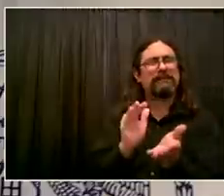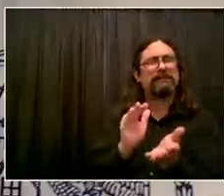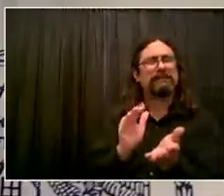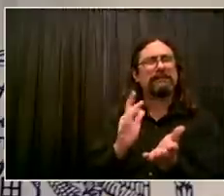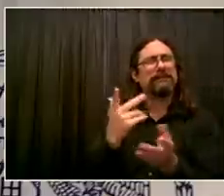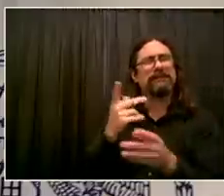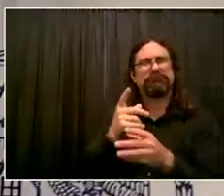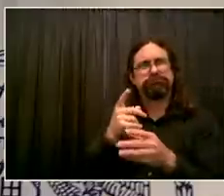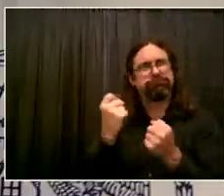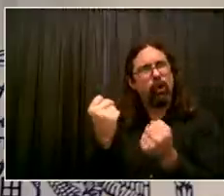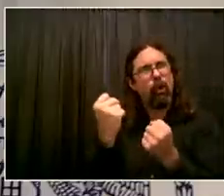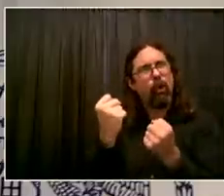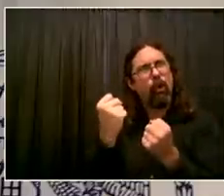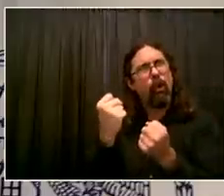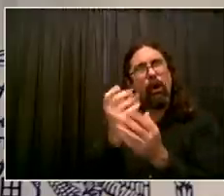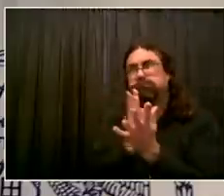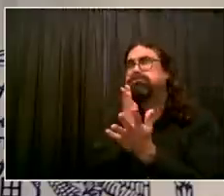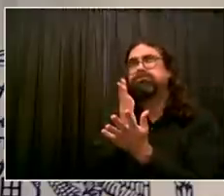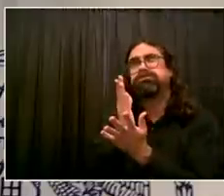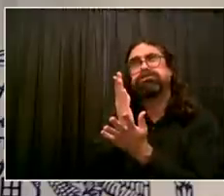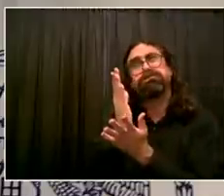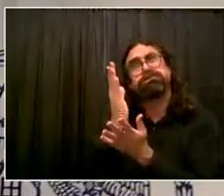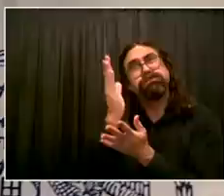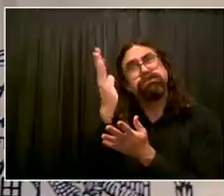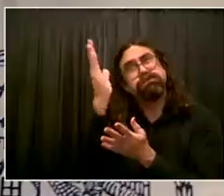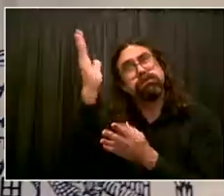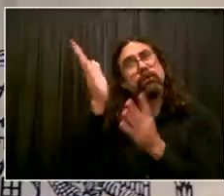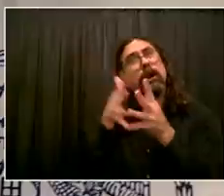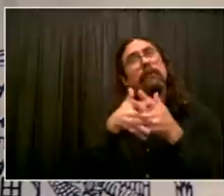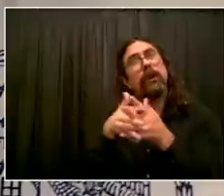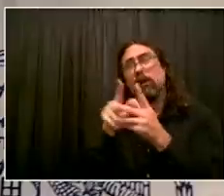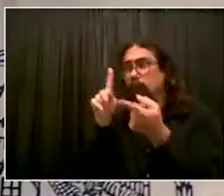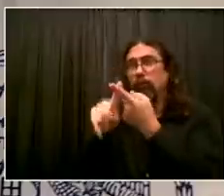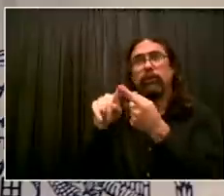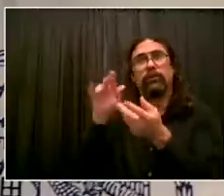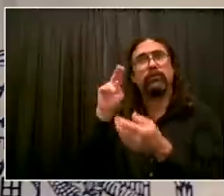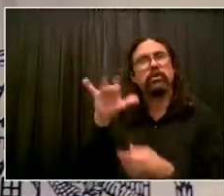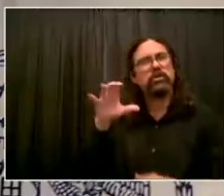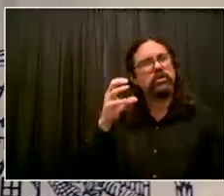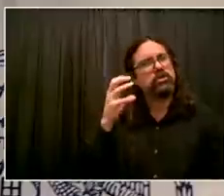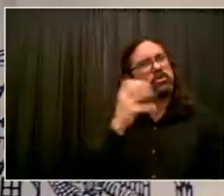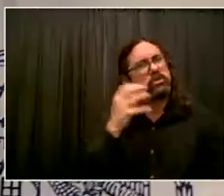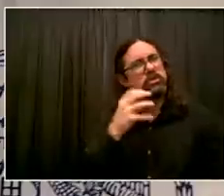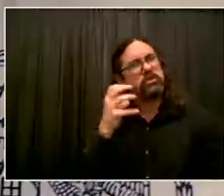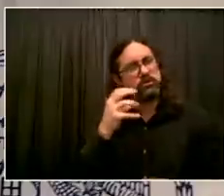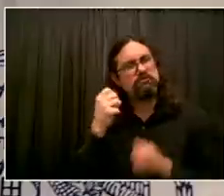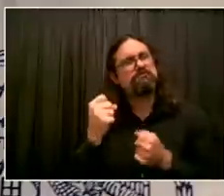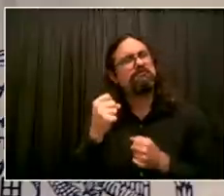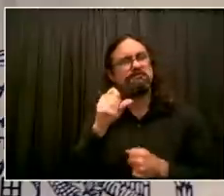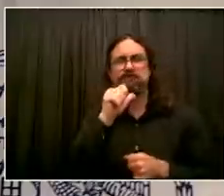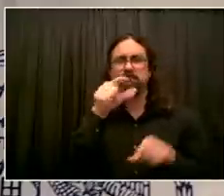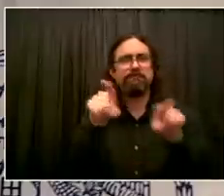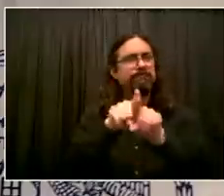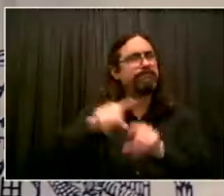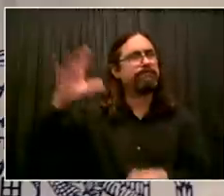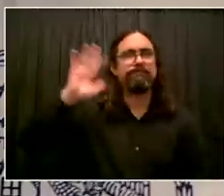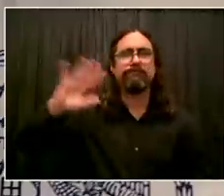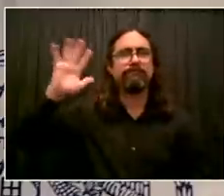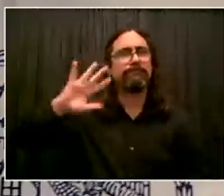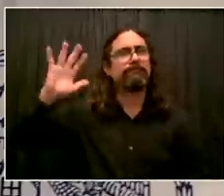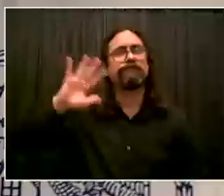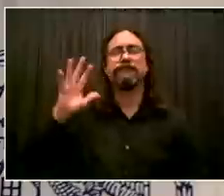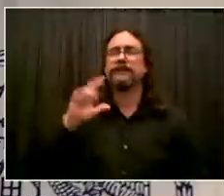Now, once we experience this horrible impact, and we feel for the families, especially those who lost loved ones,